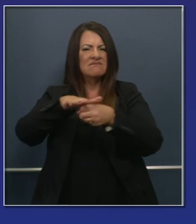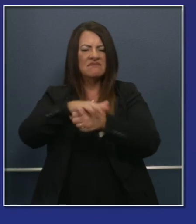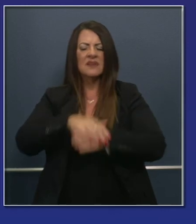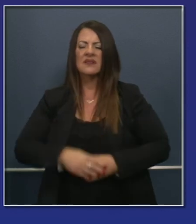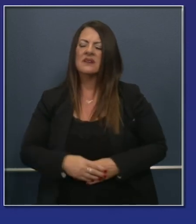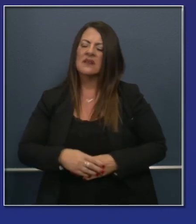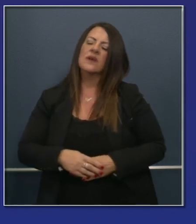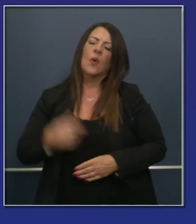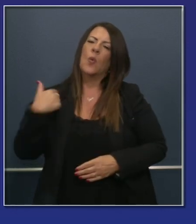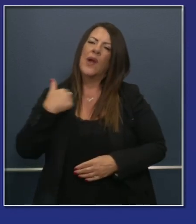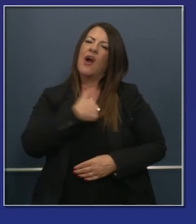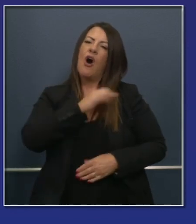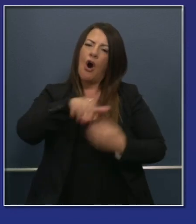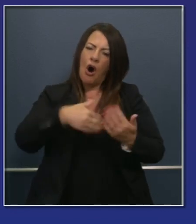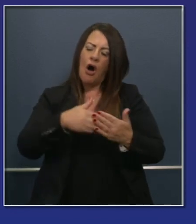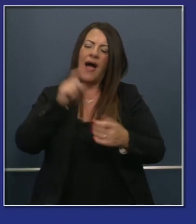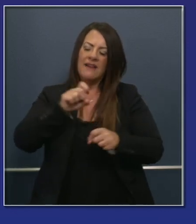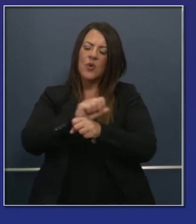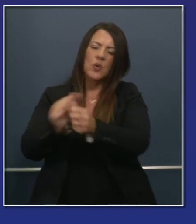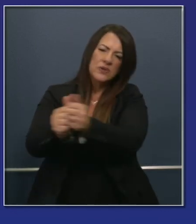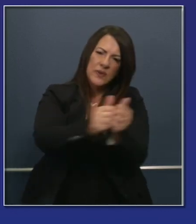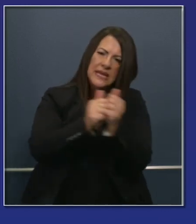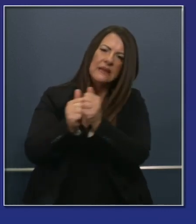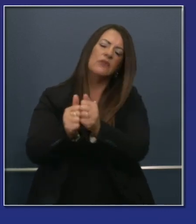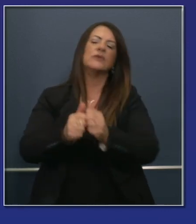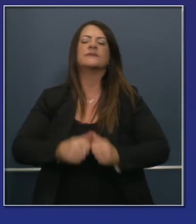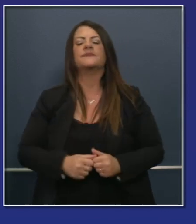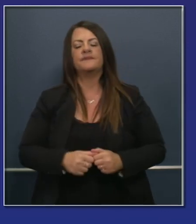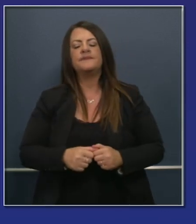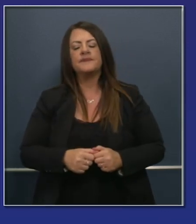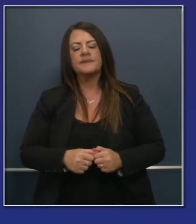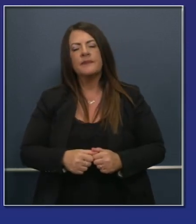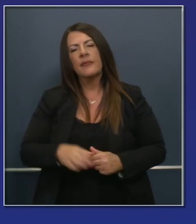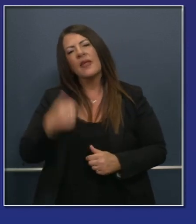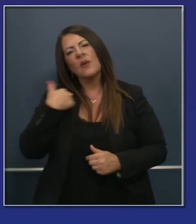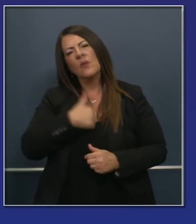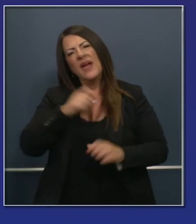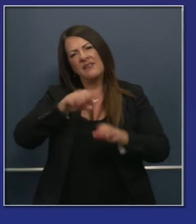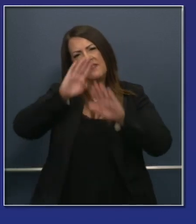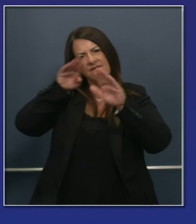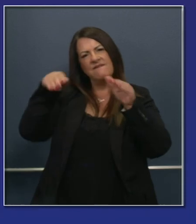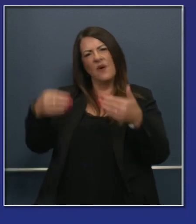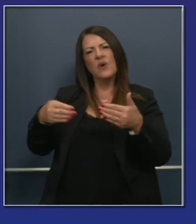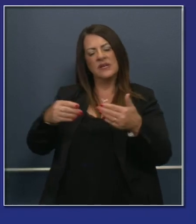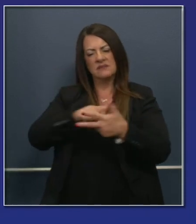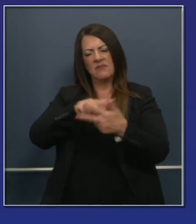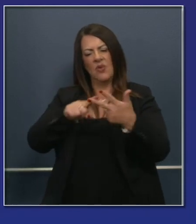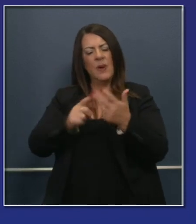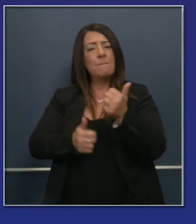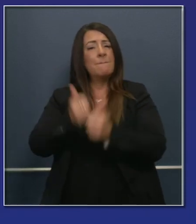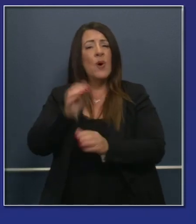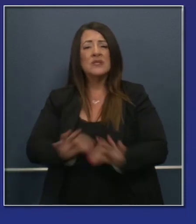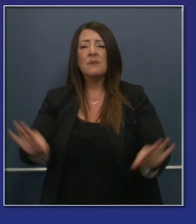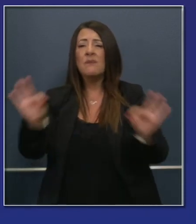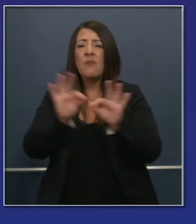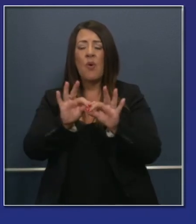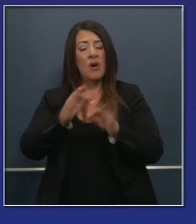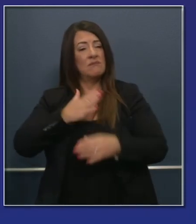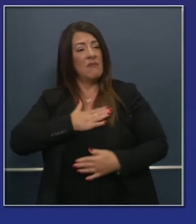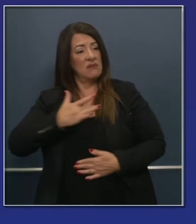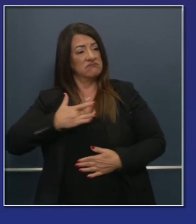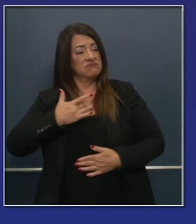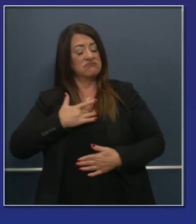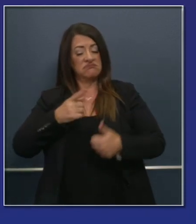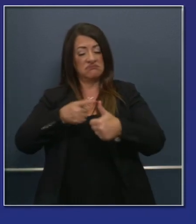are. We're leaning in. And I like to say that we should just focus on the three buckets that I think are probably the most important in my estimation.